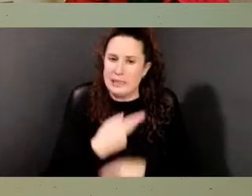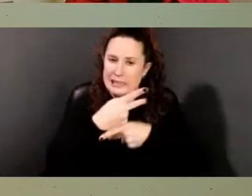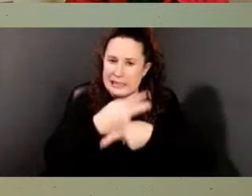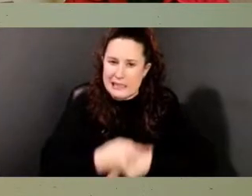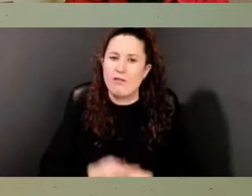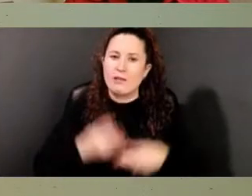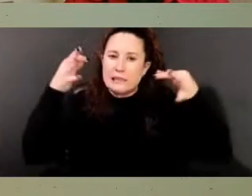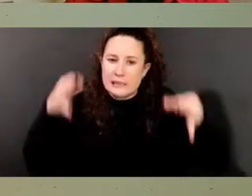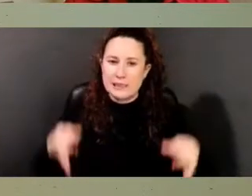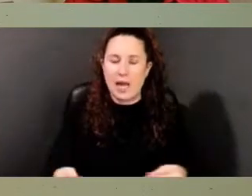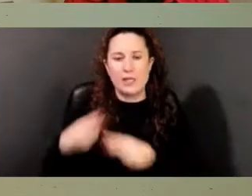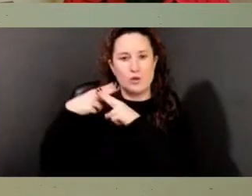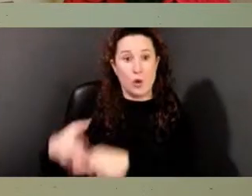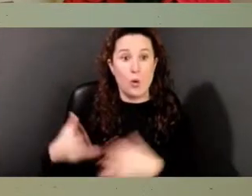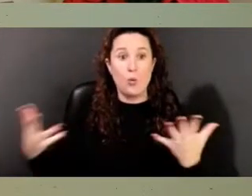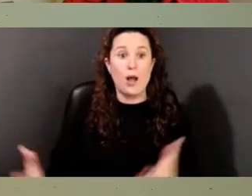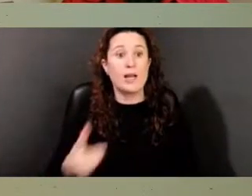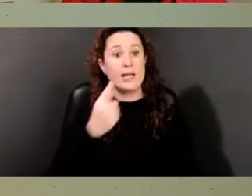African Burial Land.